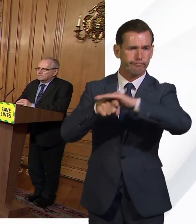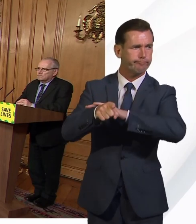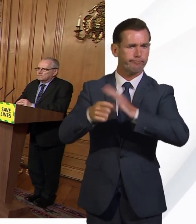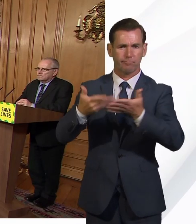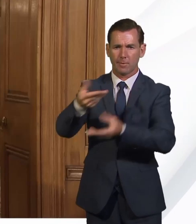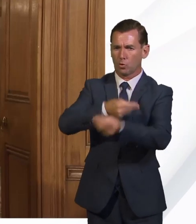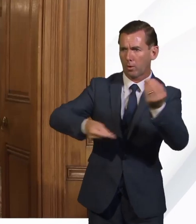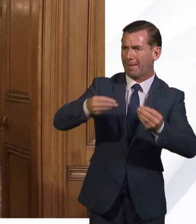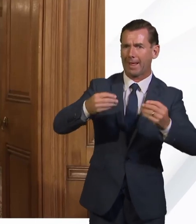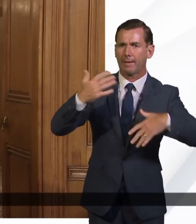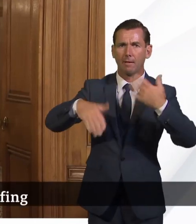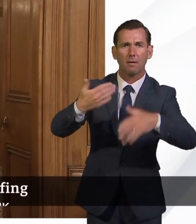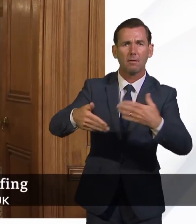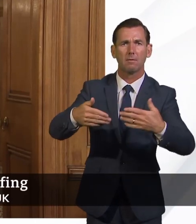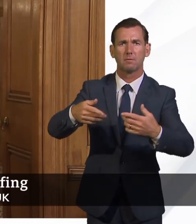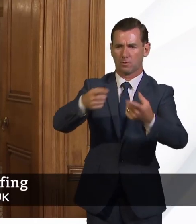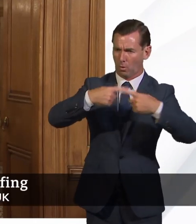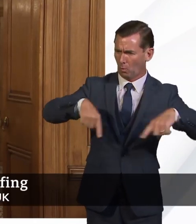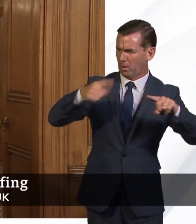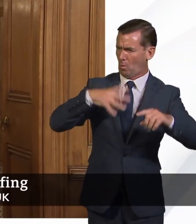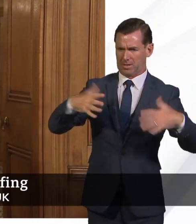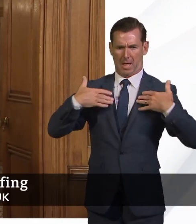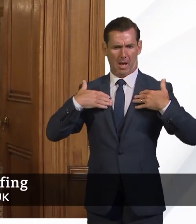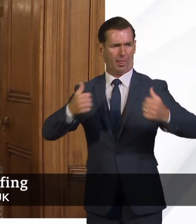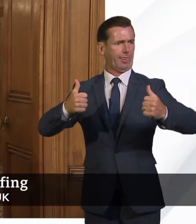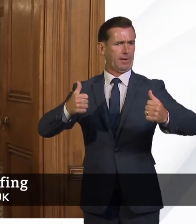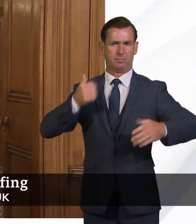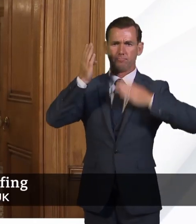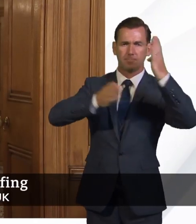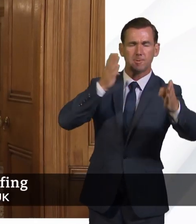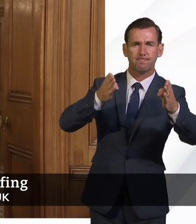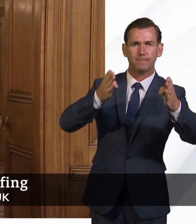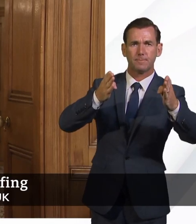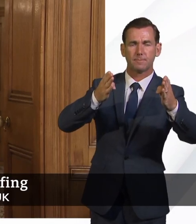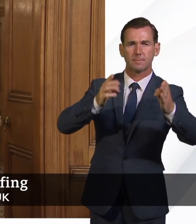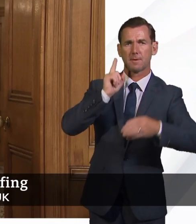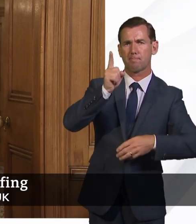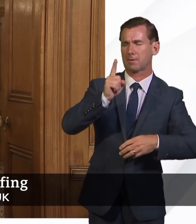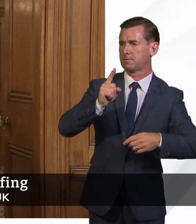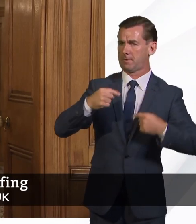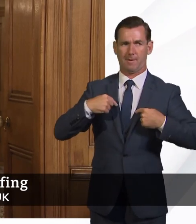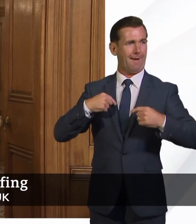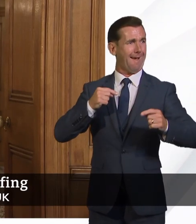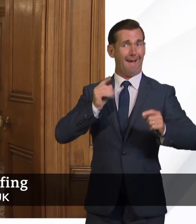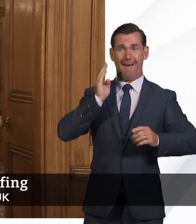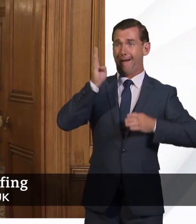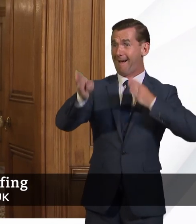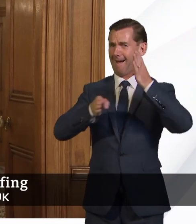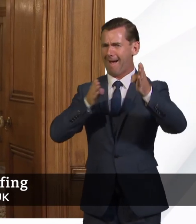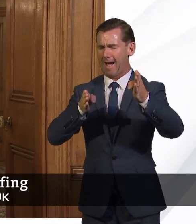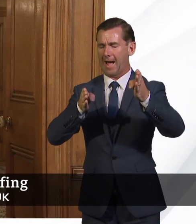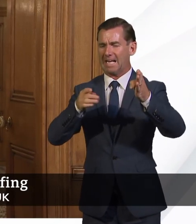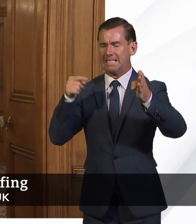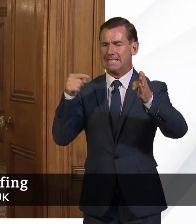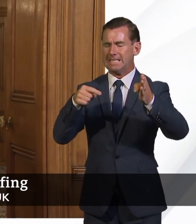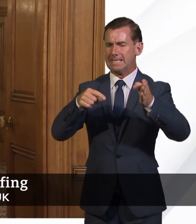make us a healthier and more active nation. But as people start to travel, transport also presents one of our biggest